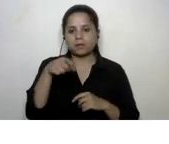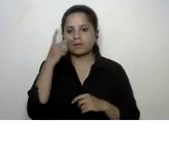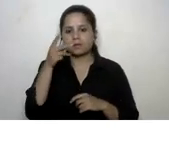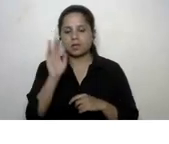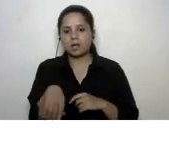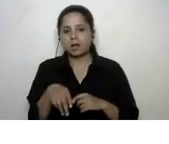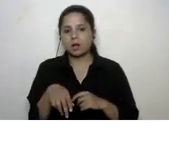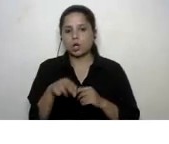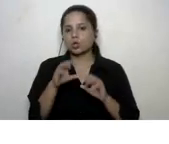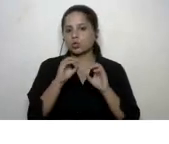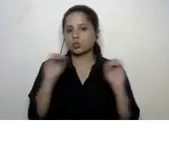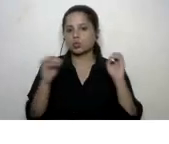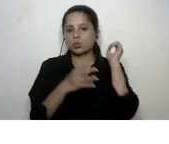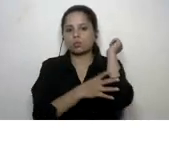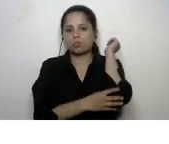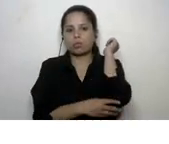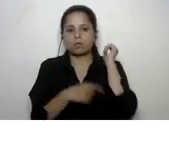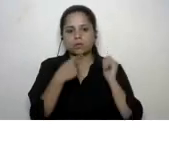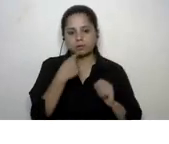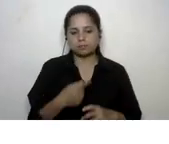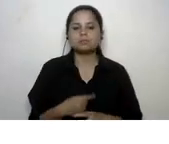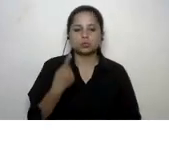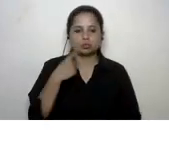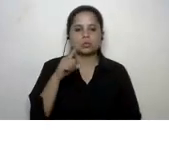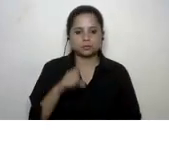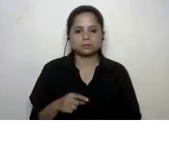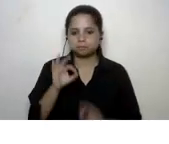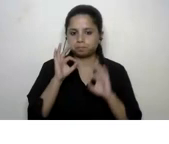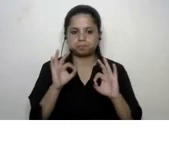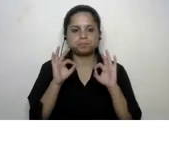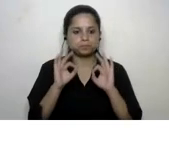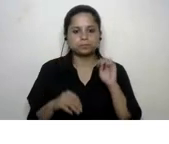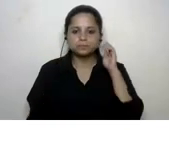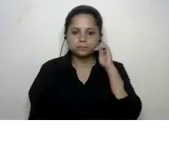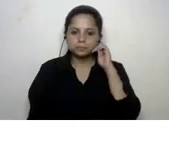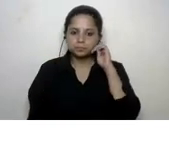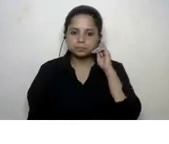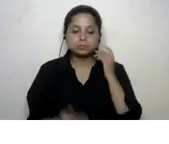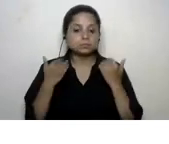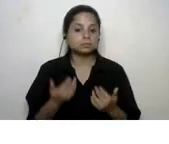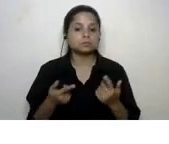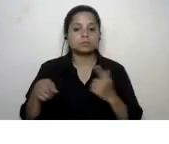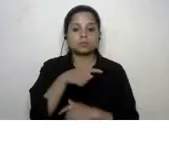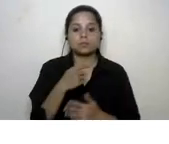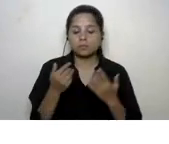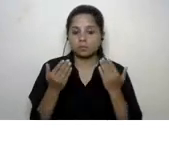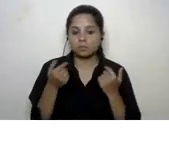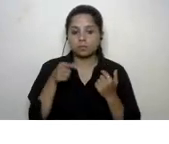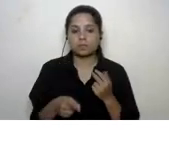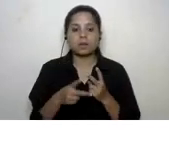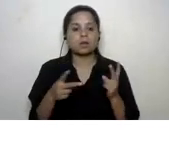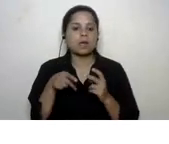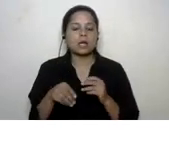poverty as well yes um yes fantastic so what we could have is zero hunger